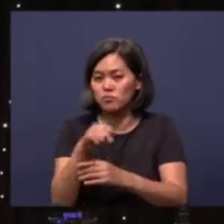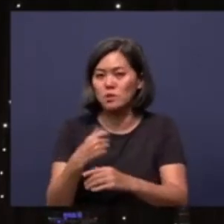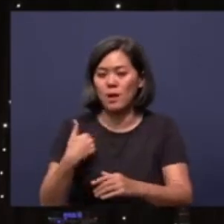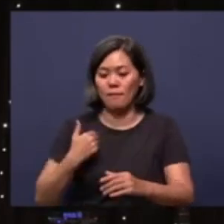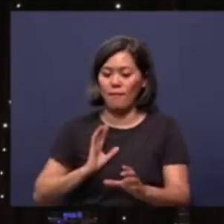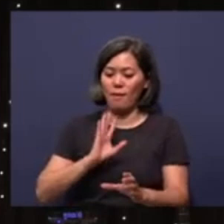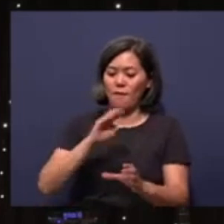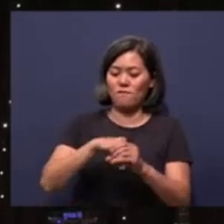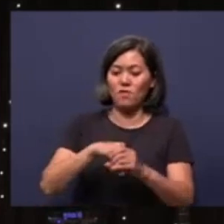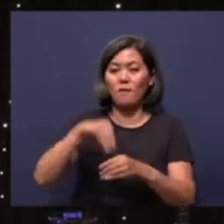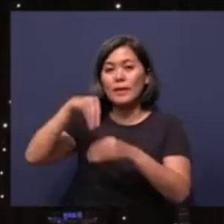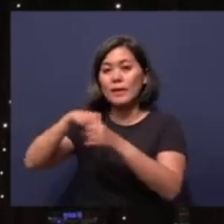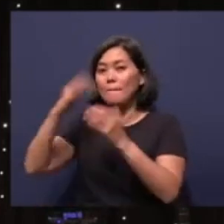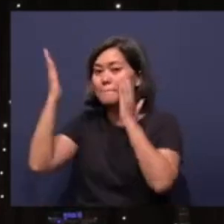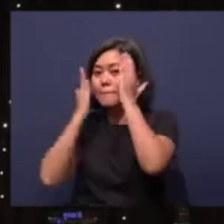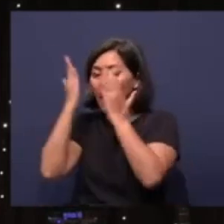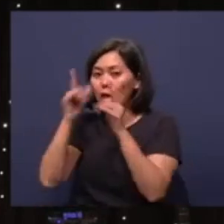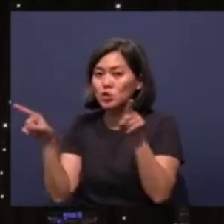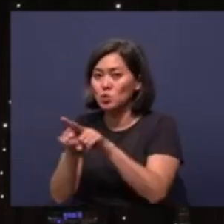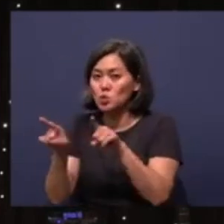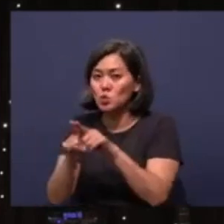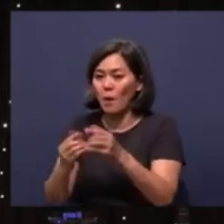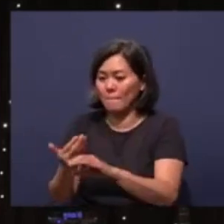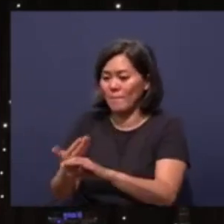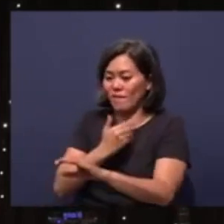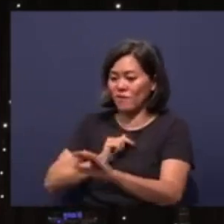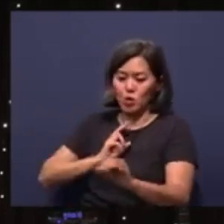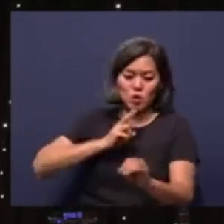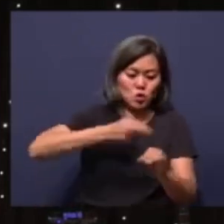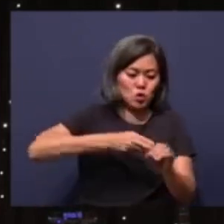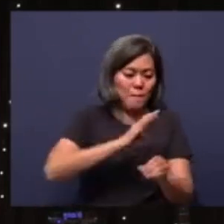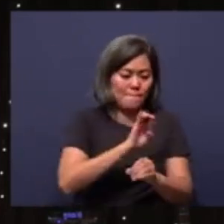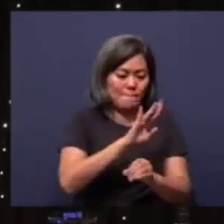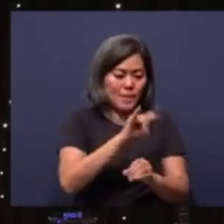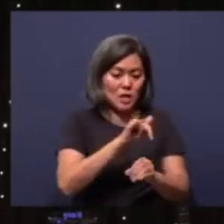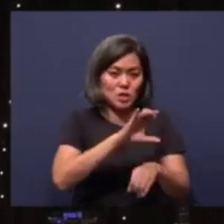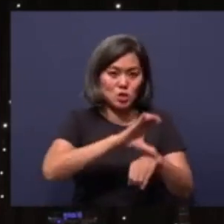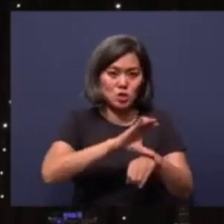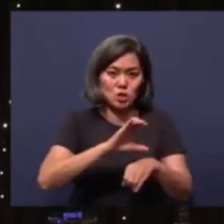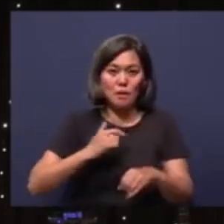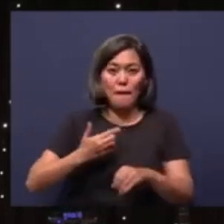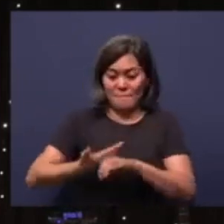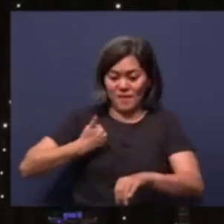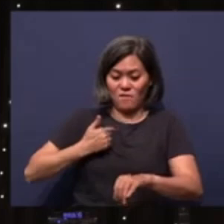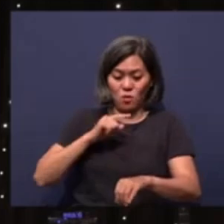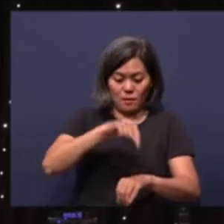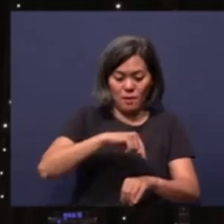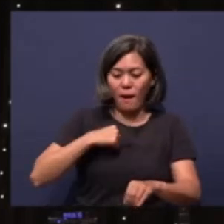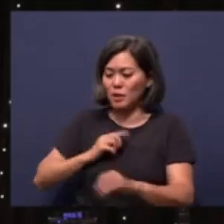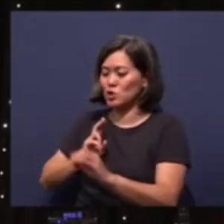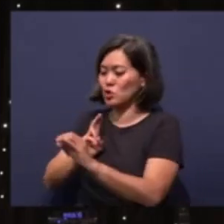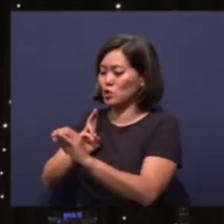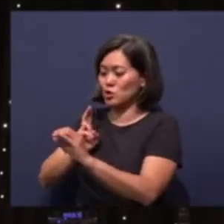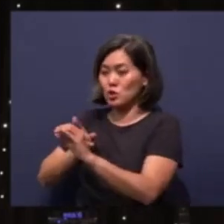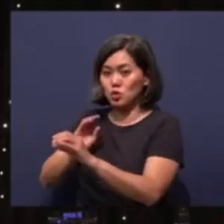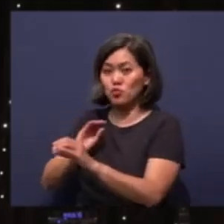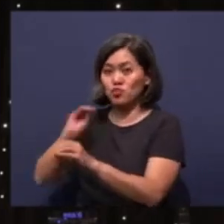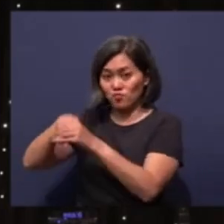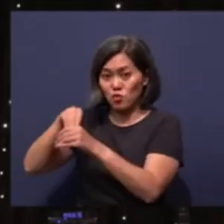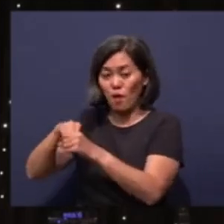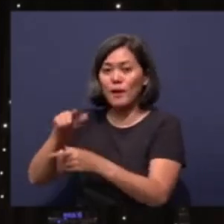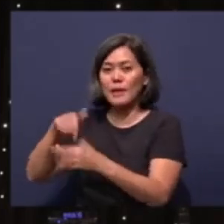in Malaysia also. Before joining Bakri Church, I was involved in Malaysia also. And God allowed me,